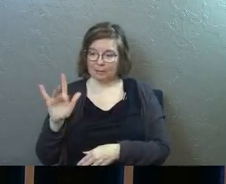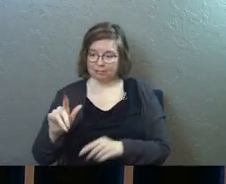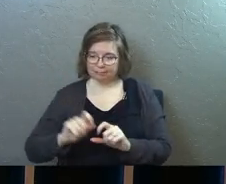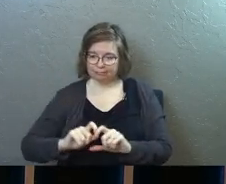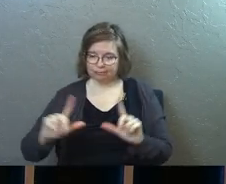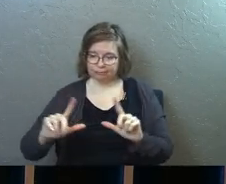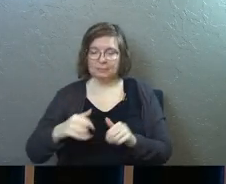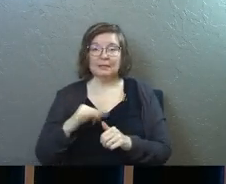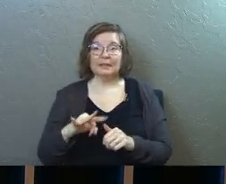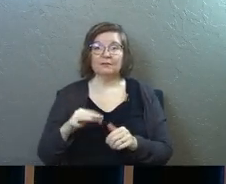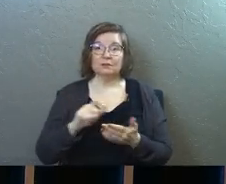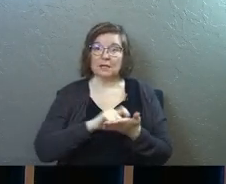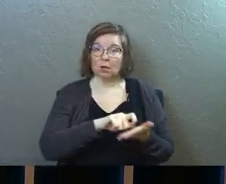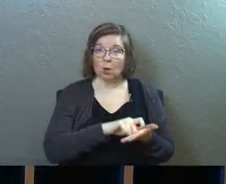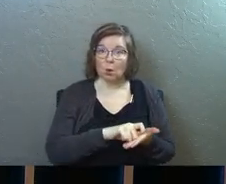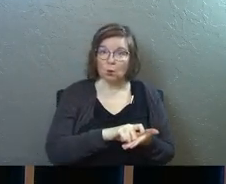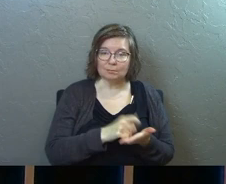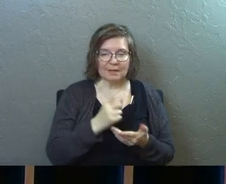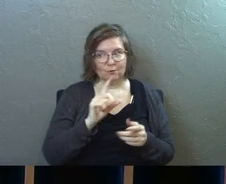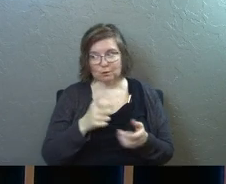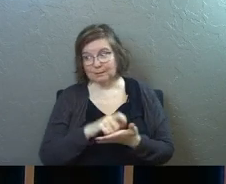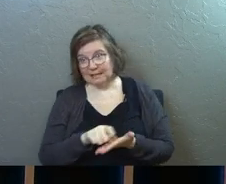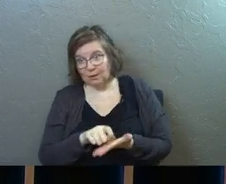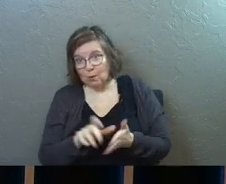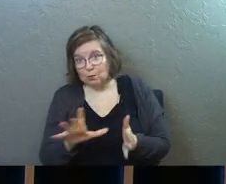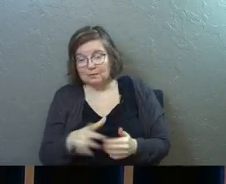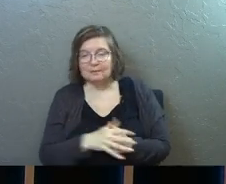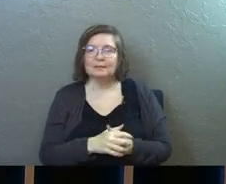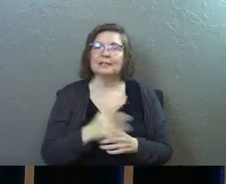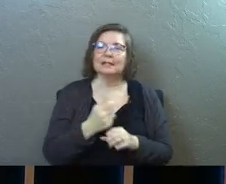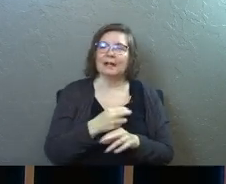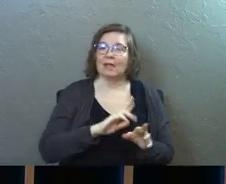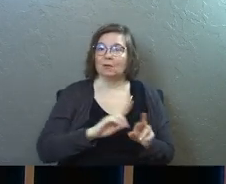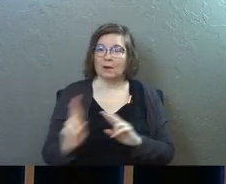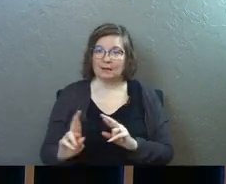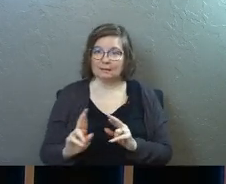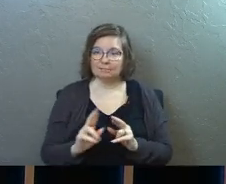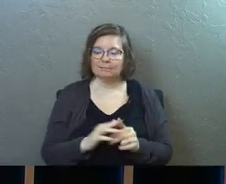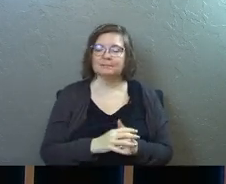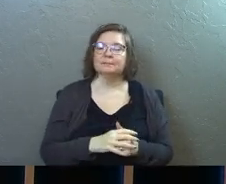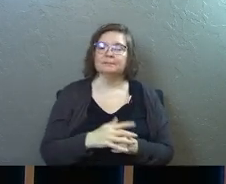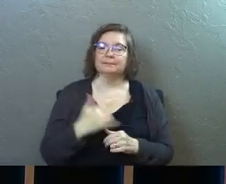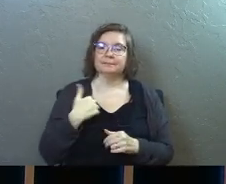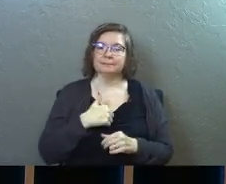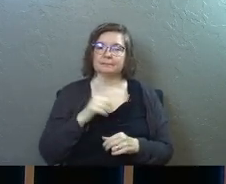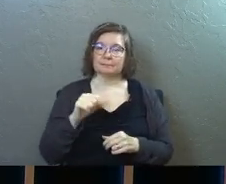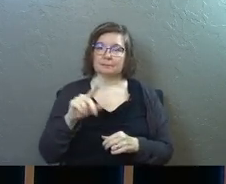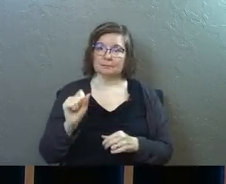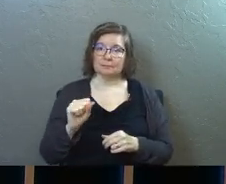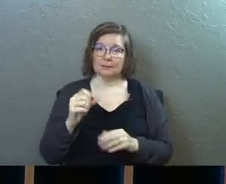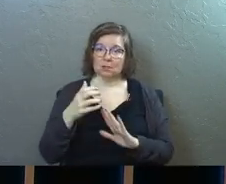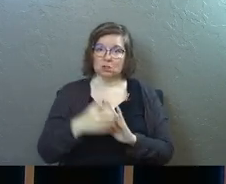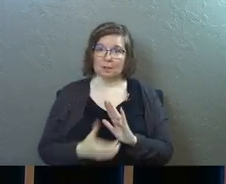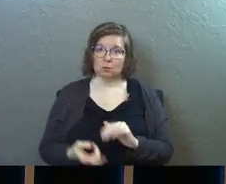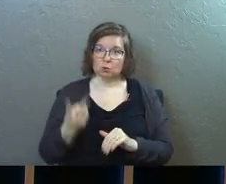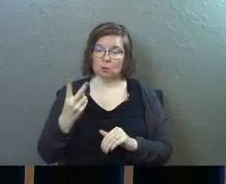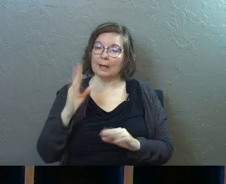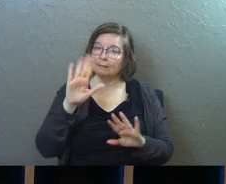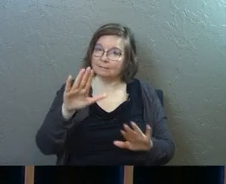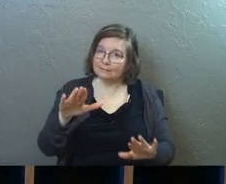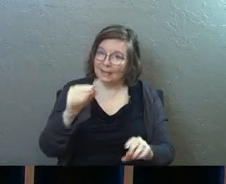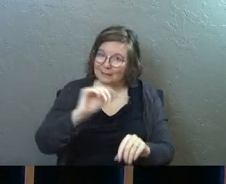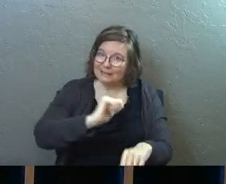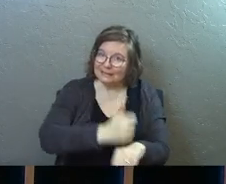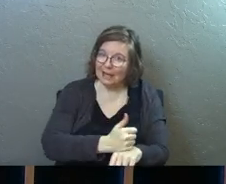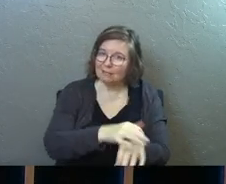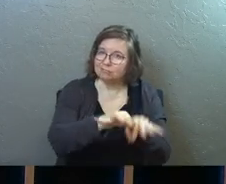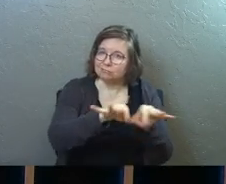that fired up. If you're taking notes, everybody should take notes. Get that fired up as well. So we're in Acts chapter two. And let me just